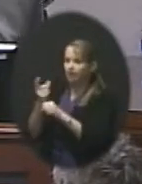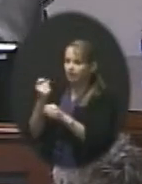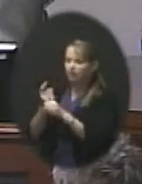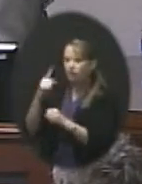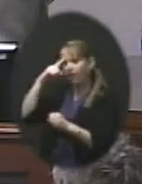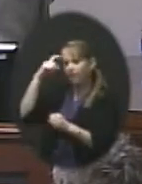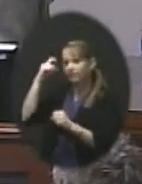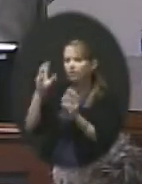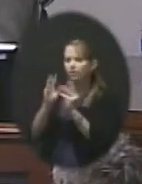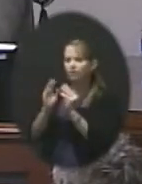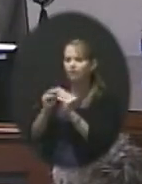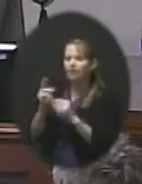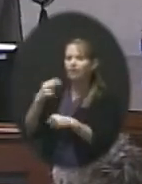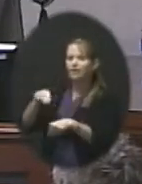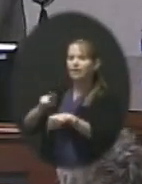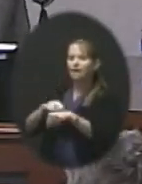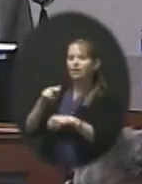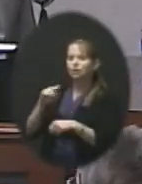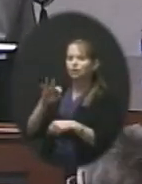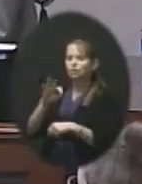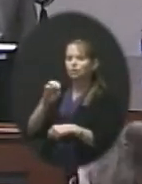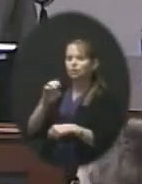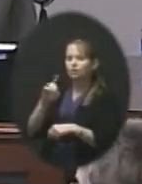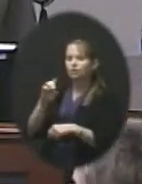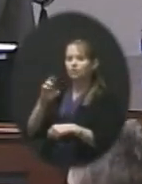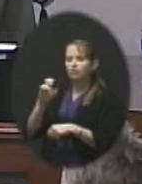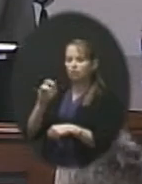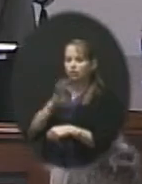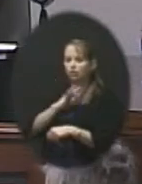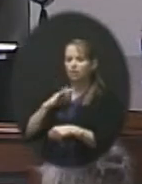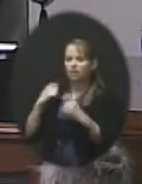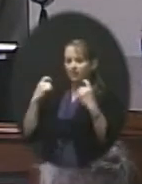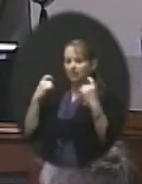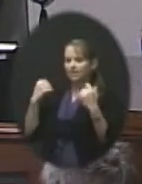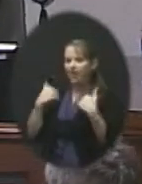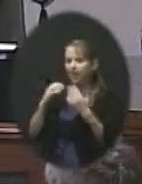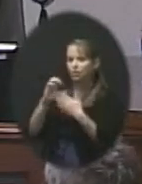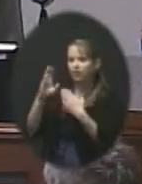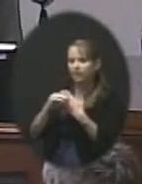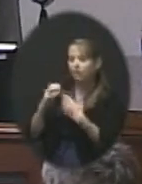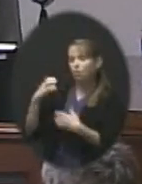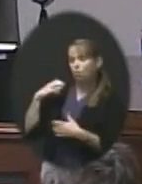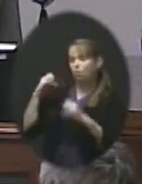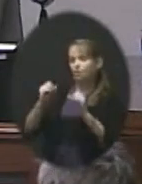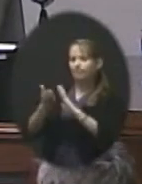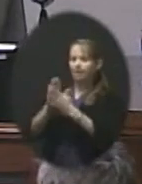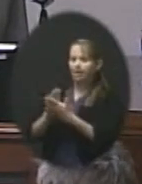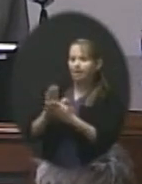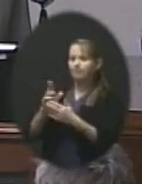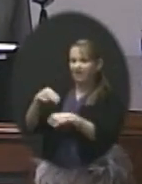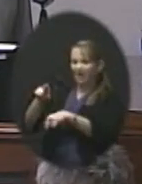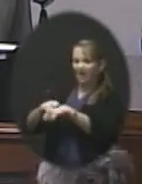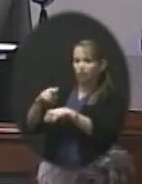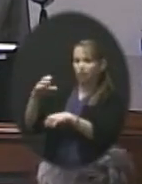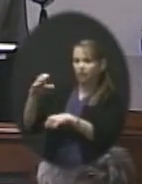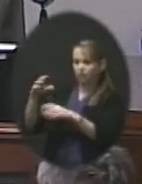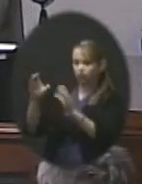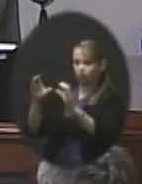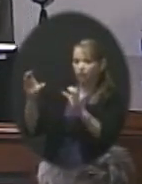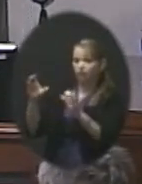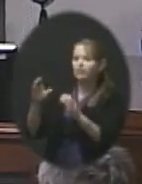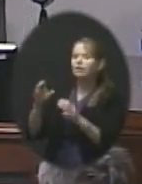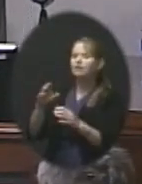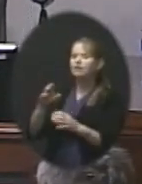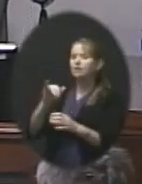Federation of High Schools has a curriculum where a coach can become a nationally certified interscholastic coach. And